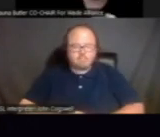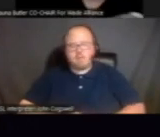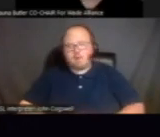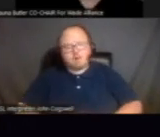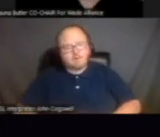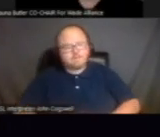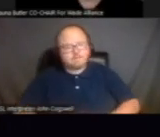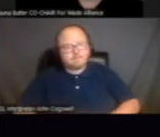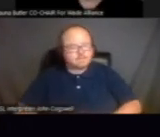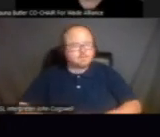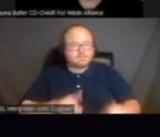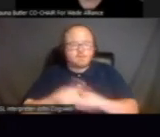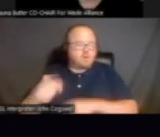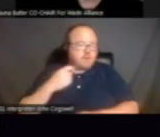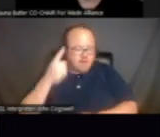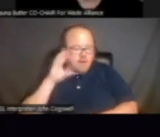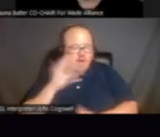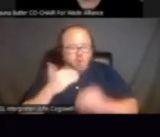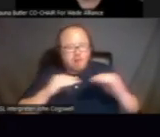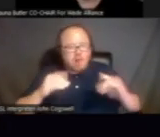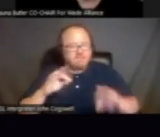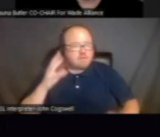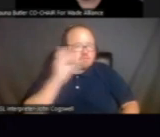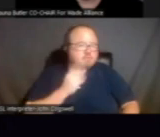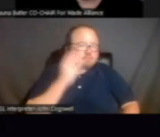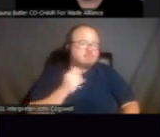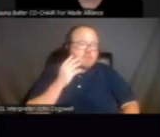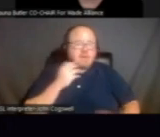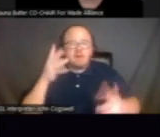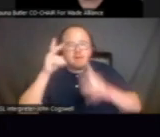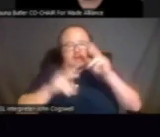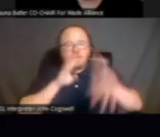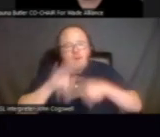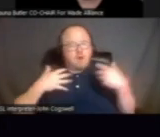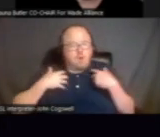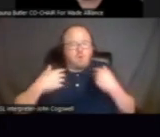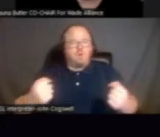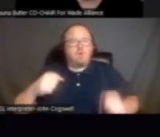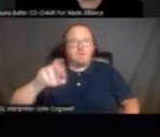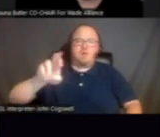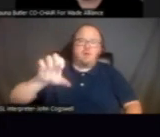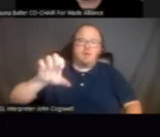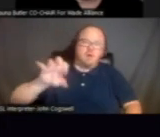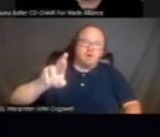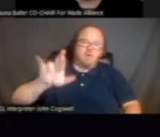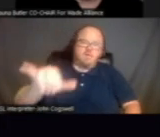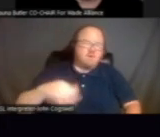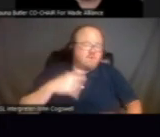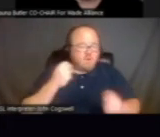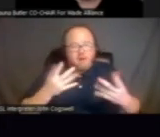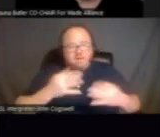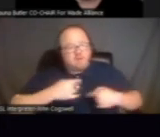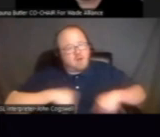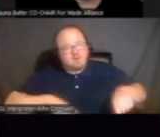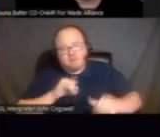understand that also this level of experience that a lot of folks talk about recovery. For a lot of us, it might be a